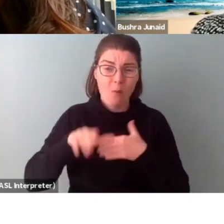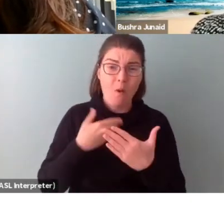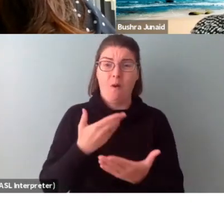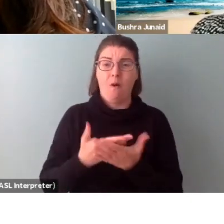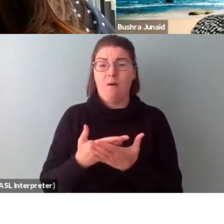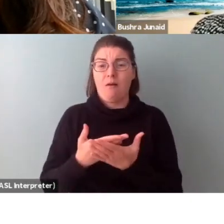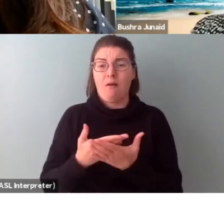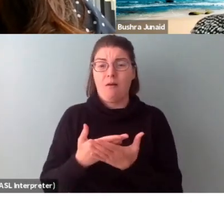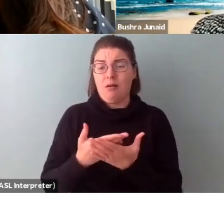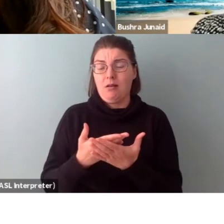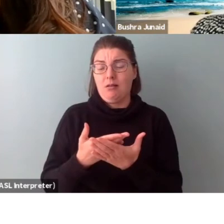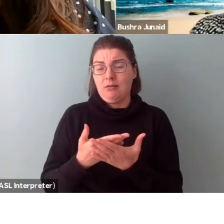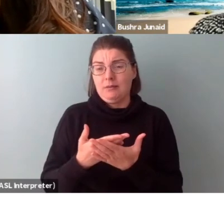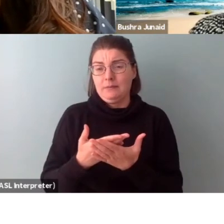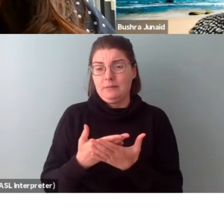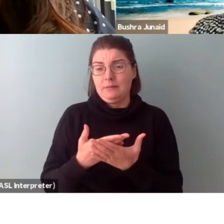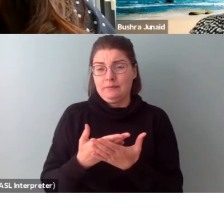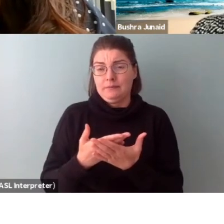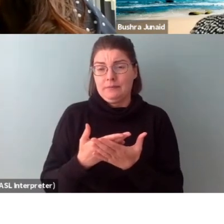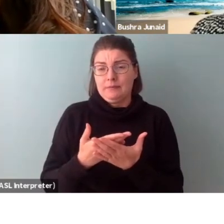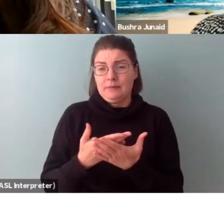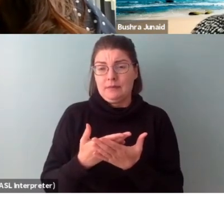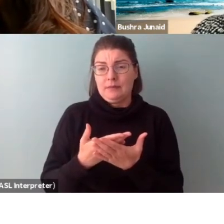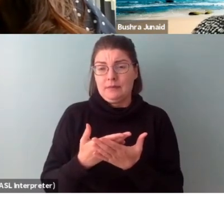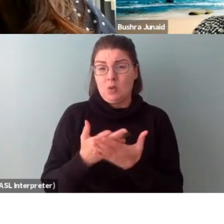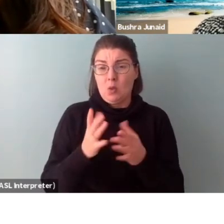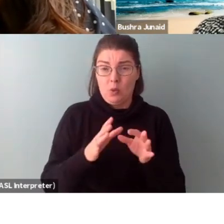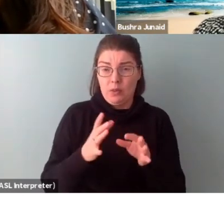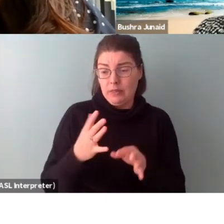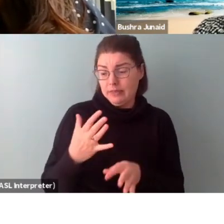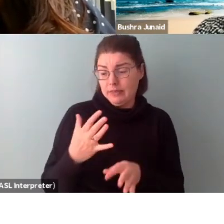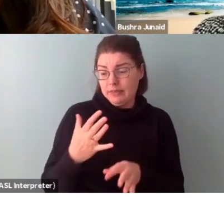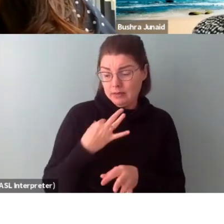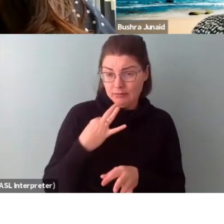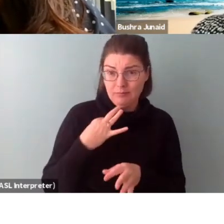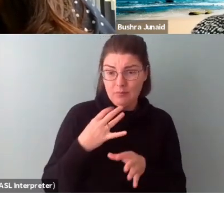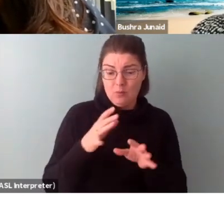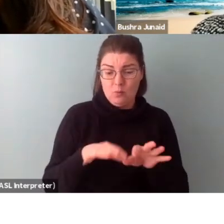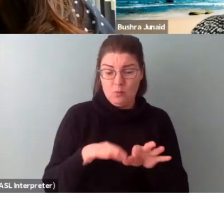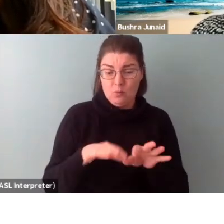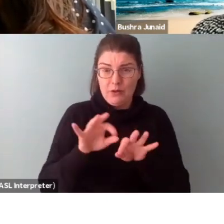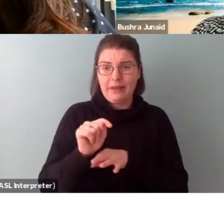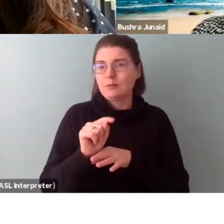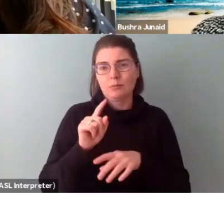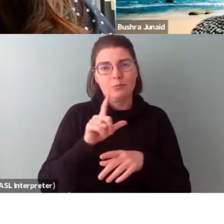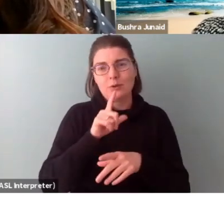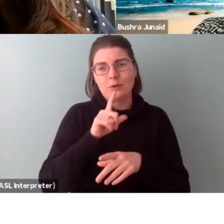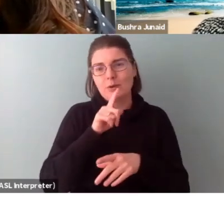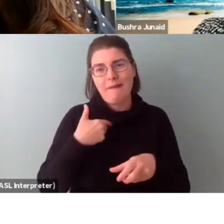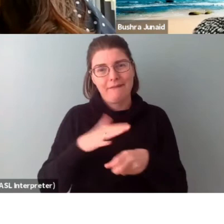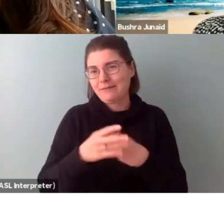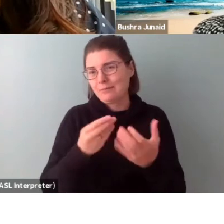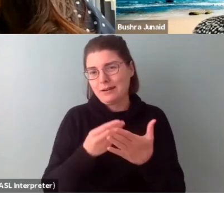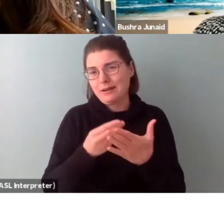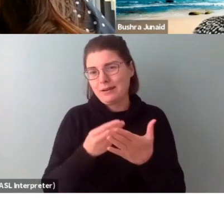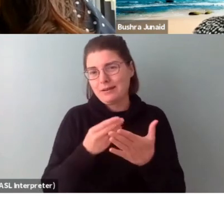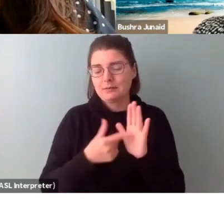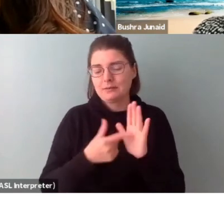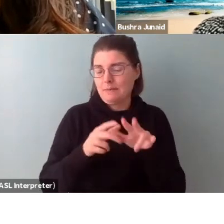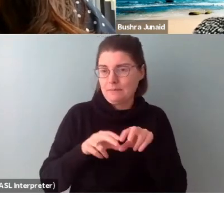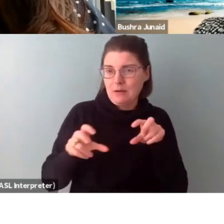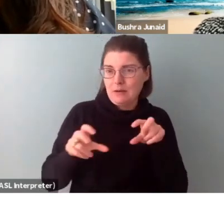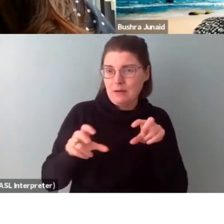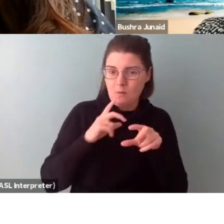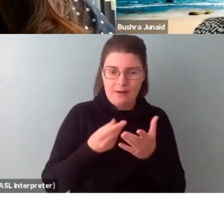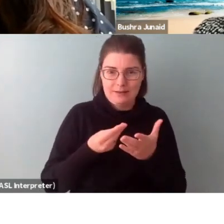eligible or worthwhile activities. So it depends, sometimes the panels will want to